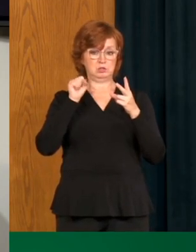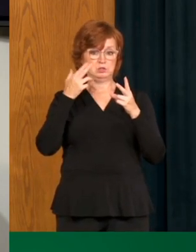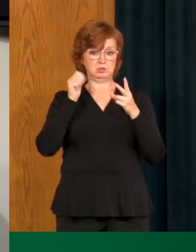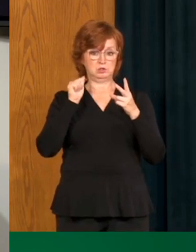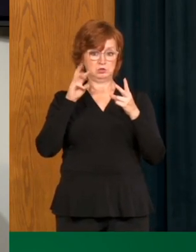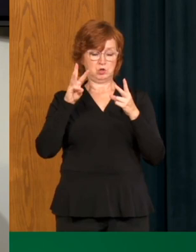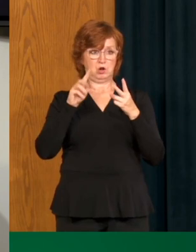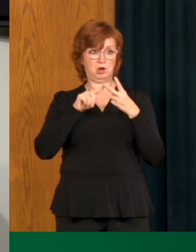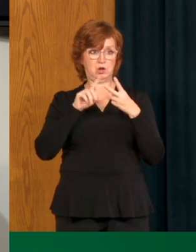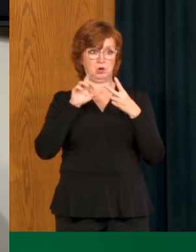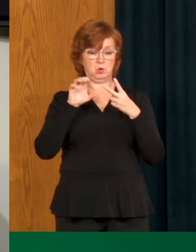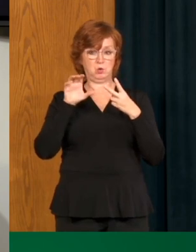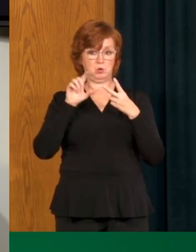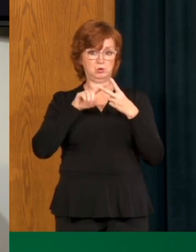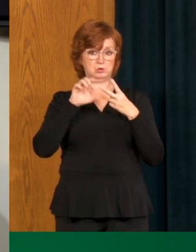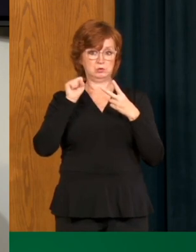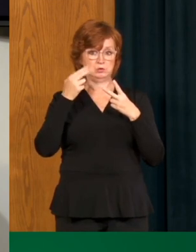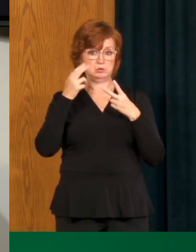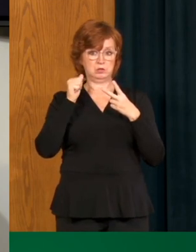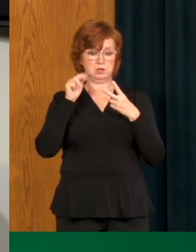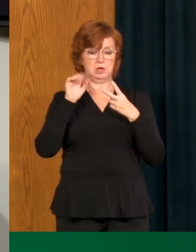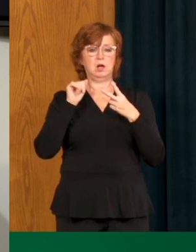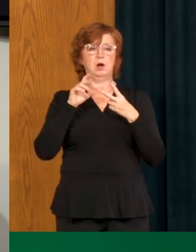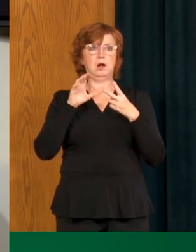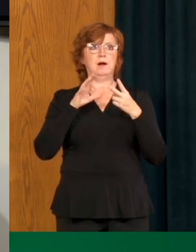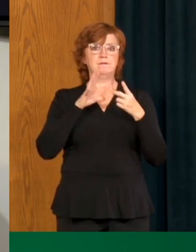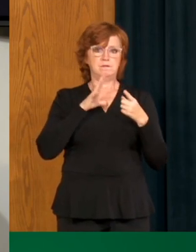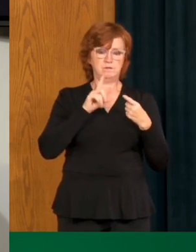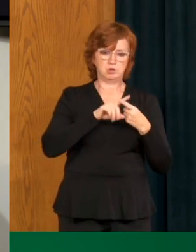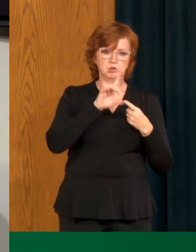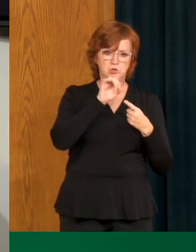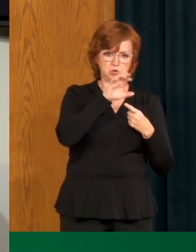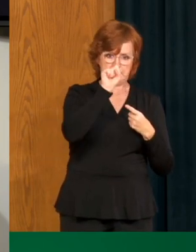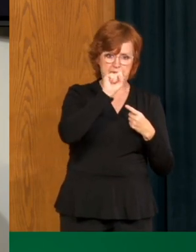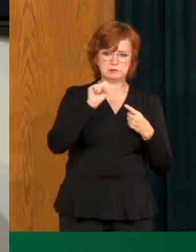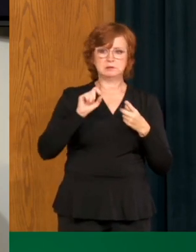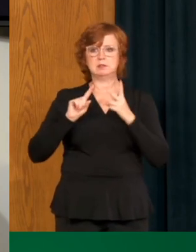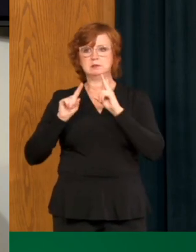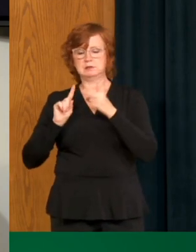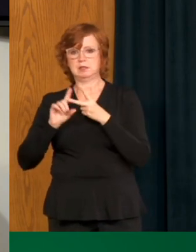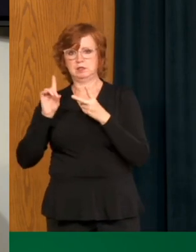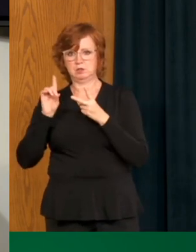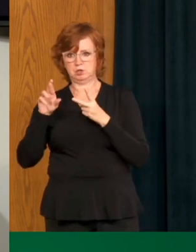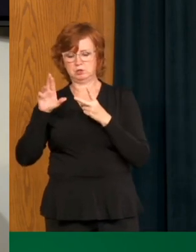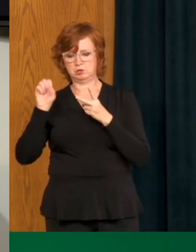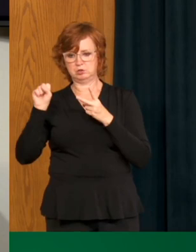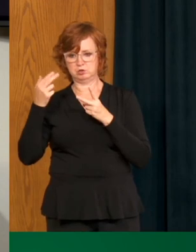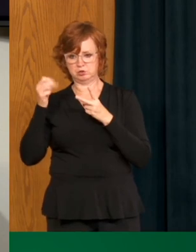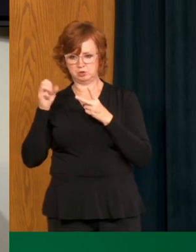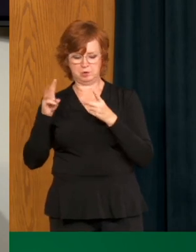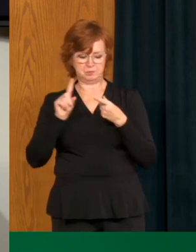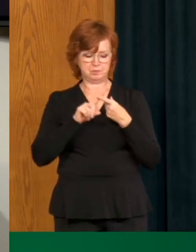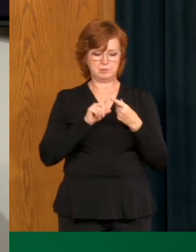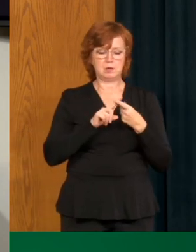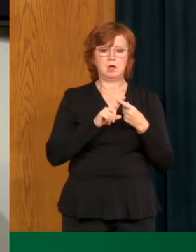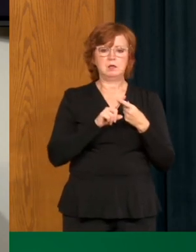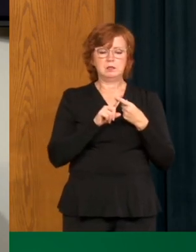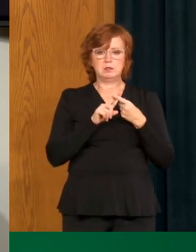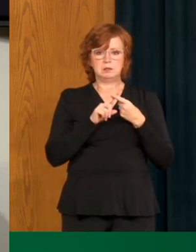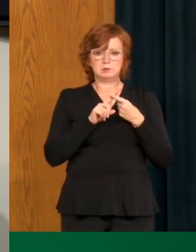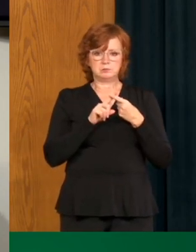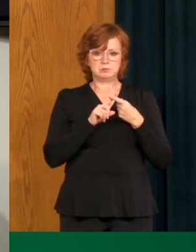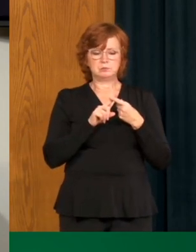So maybe I can speak first and then Dr. Shah if you would like to add. First of all, you know, we do understand that testing numbers can